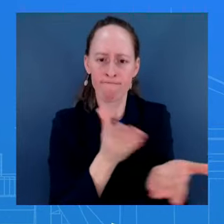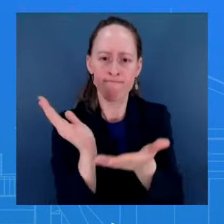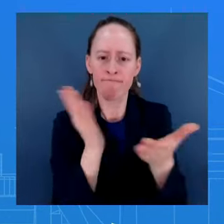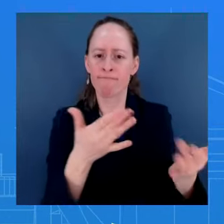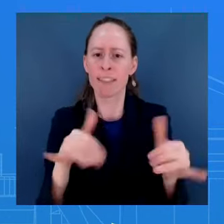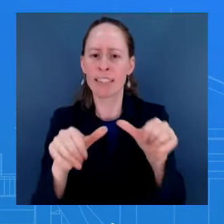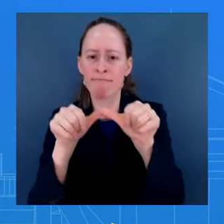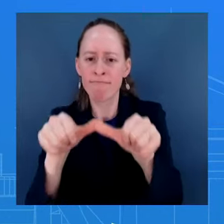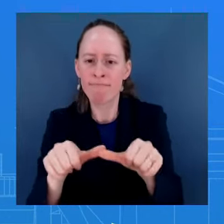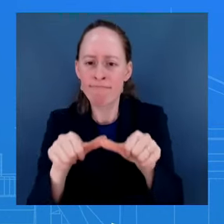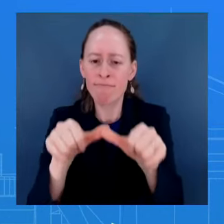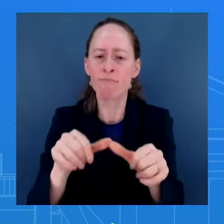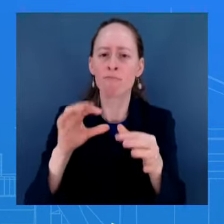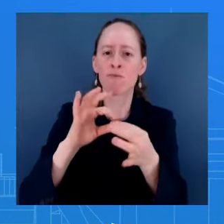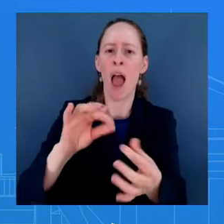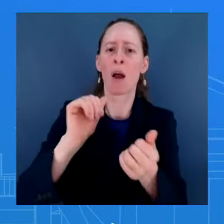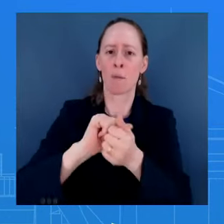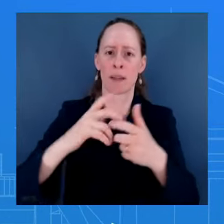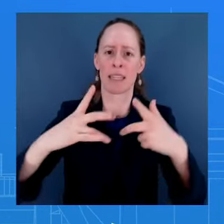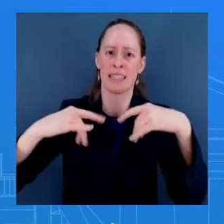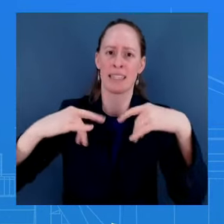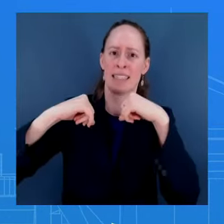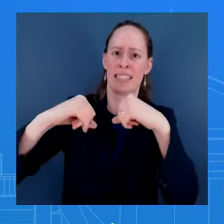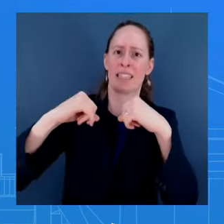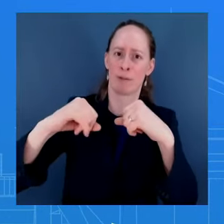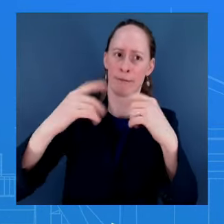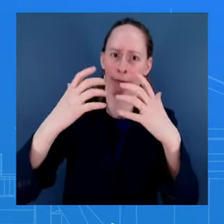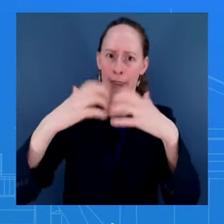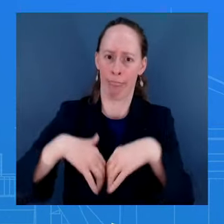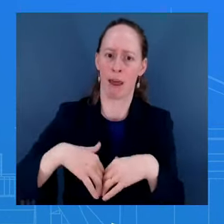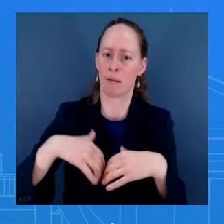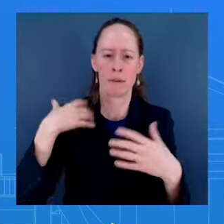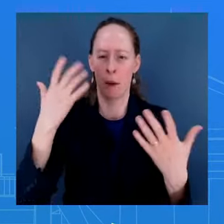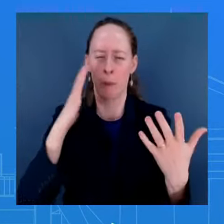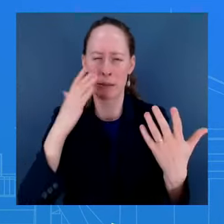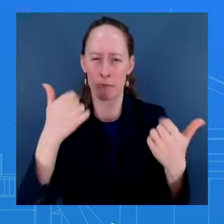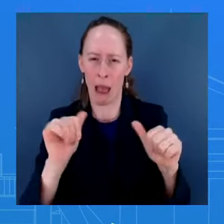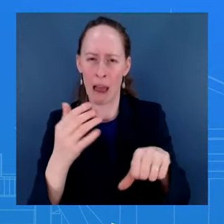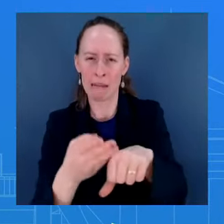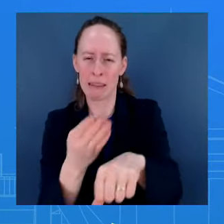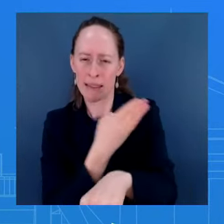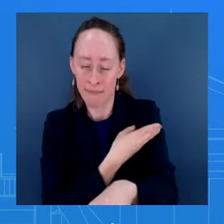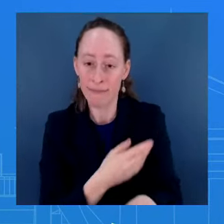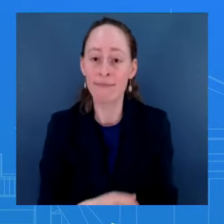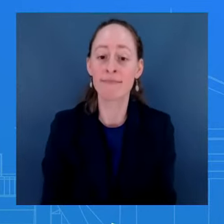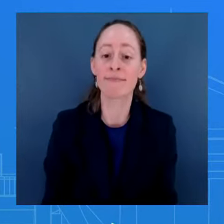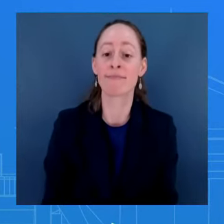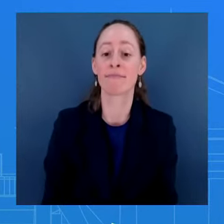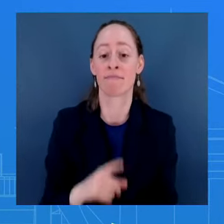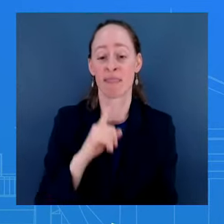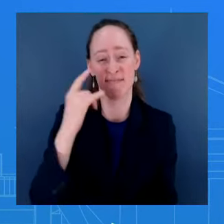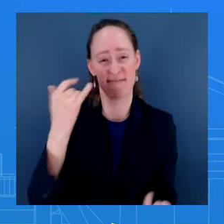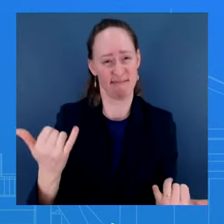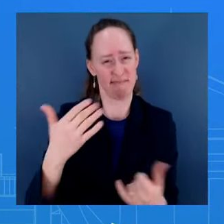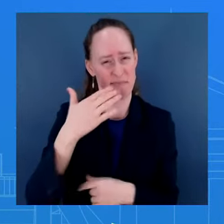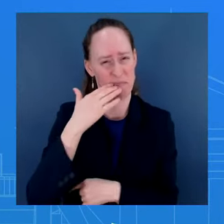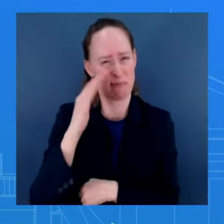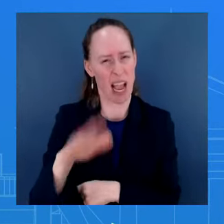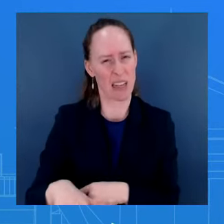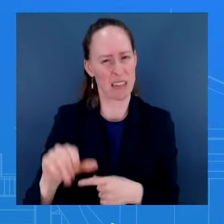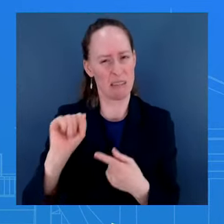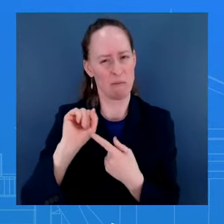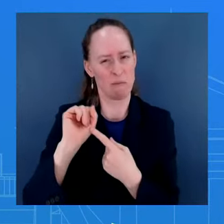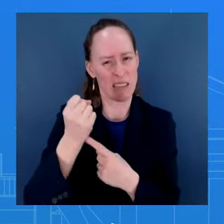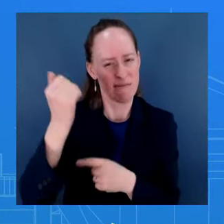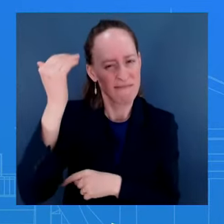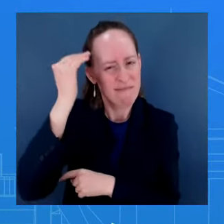as we know, there is a dire situation on the ground. It has made it very difficult to get that aid. And we